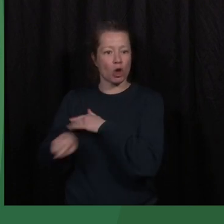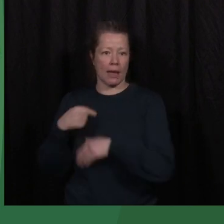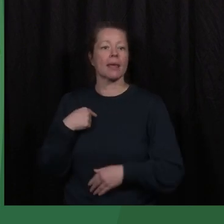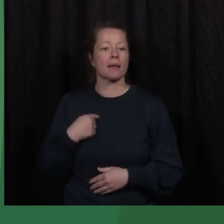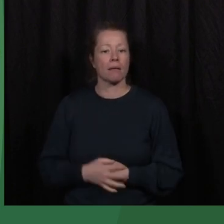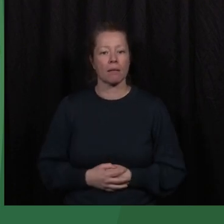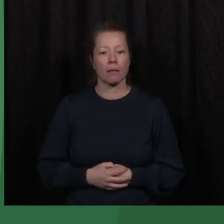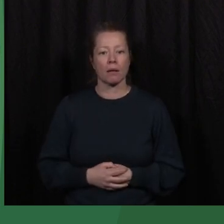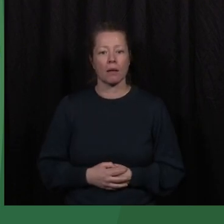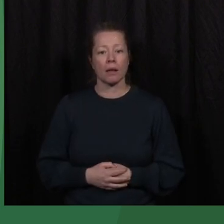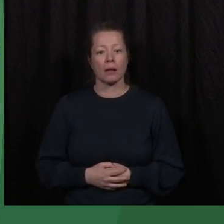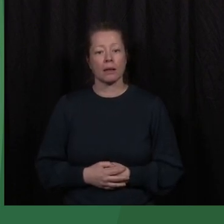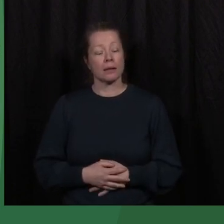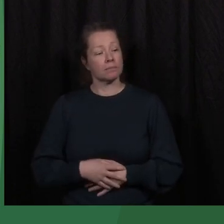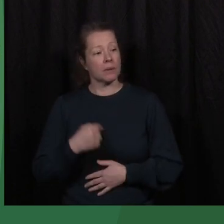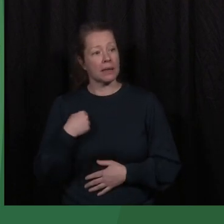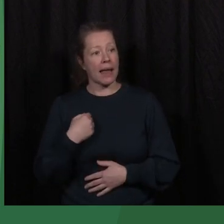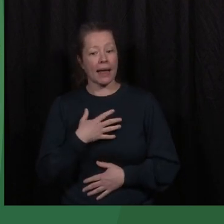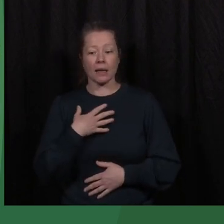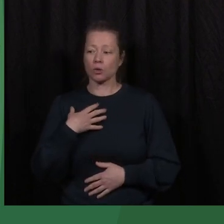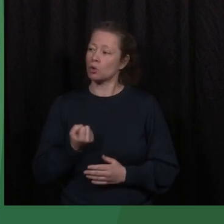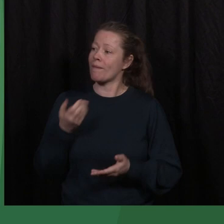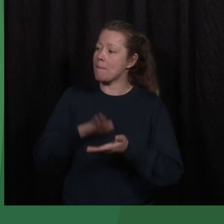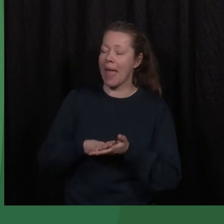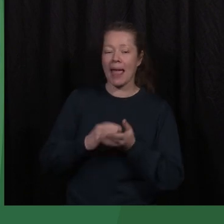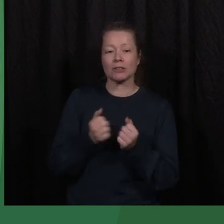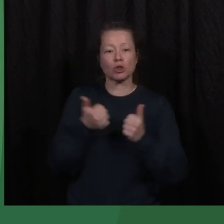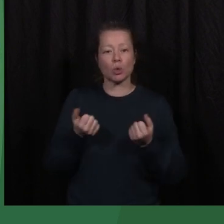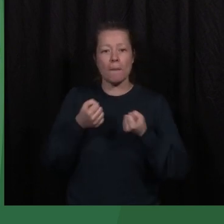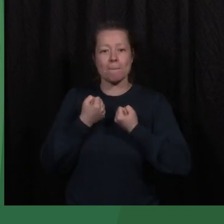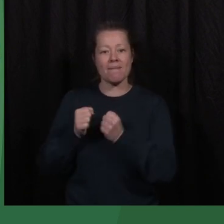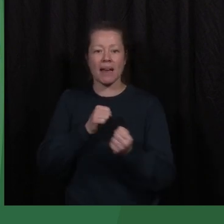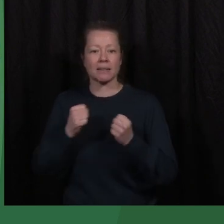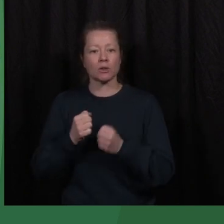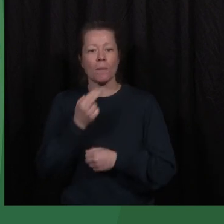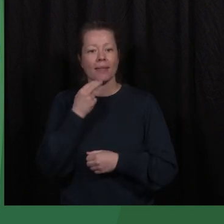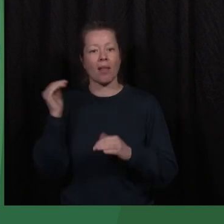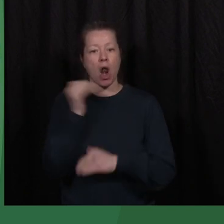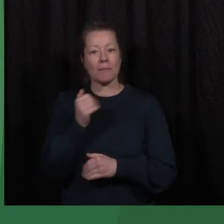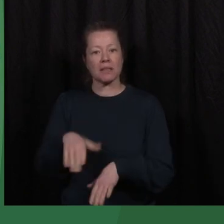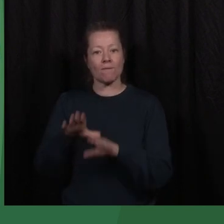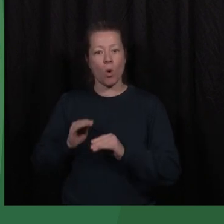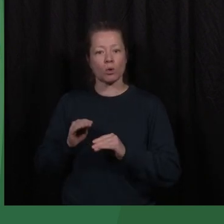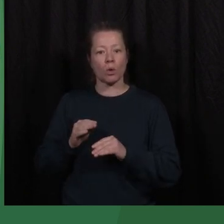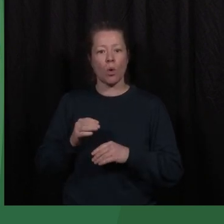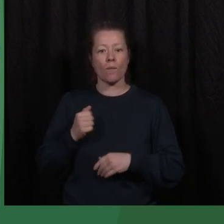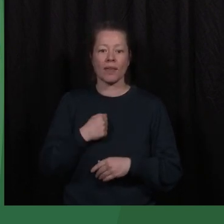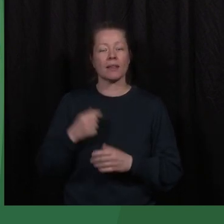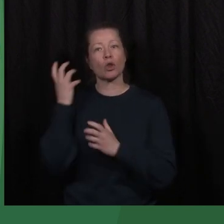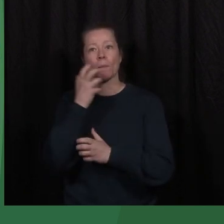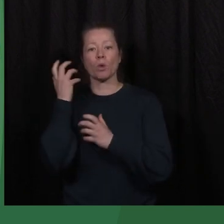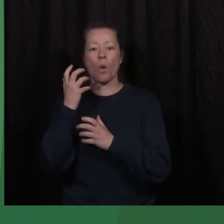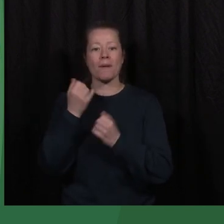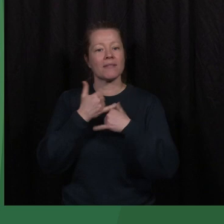I had dared to join a massive movement known as the Arab Spring. We dreamed of freedom and equality and social